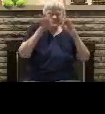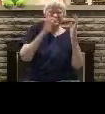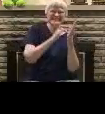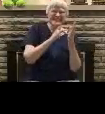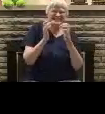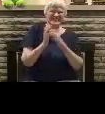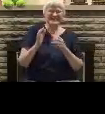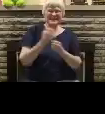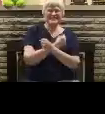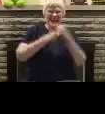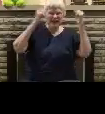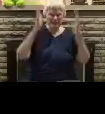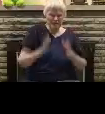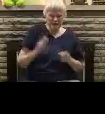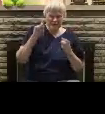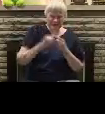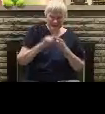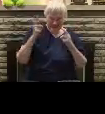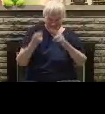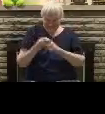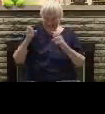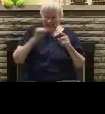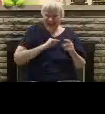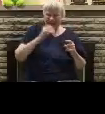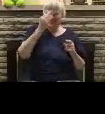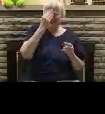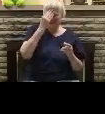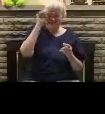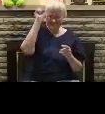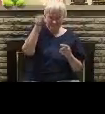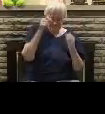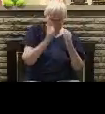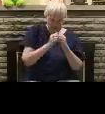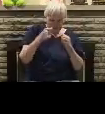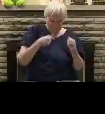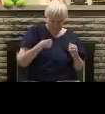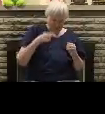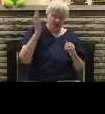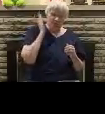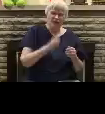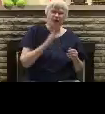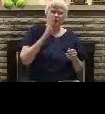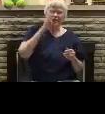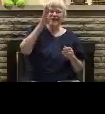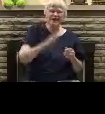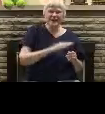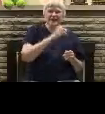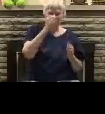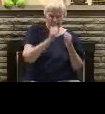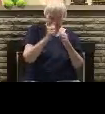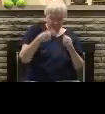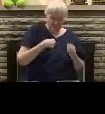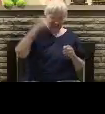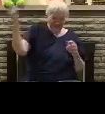trust Him Precious Jesus, Savior, friend And I know that